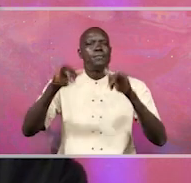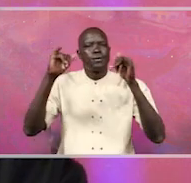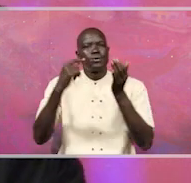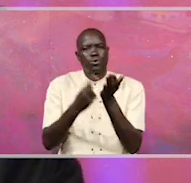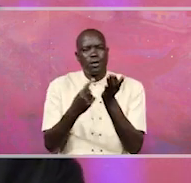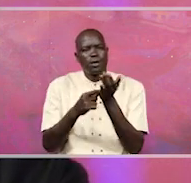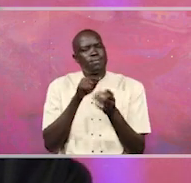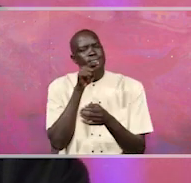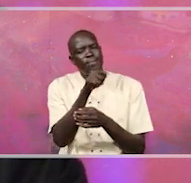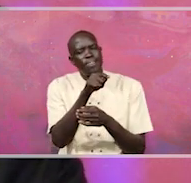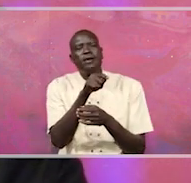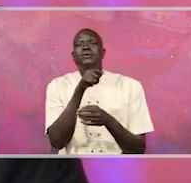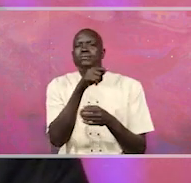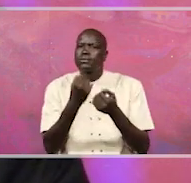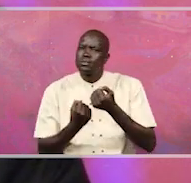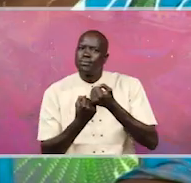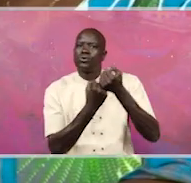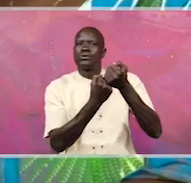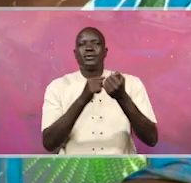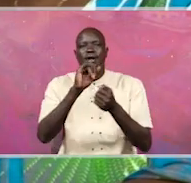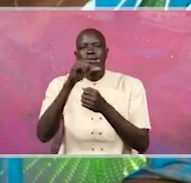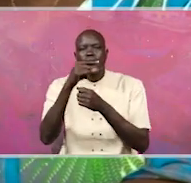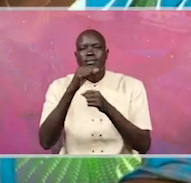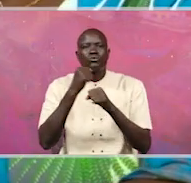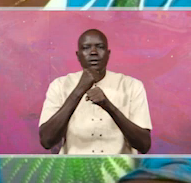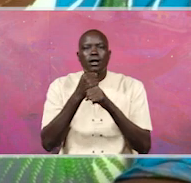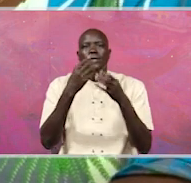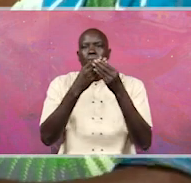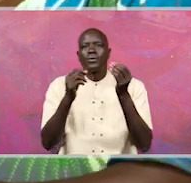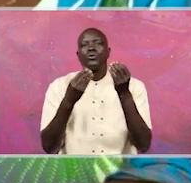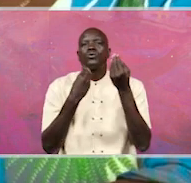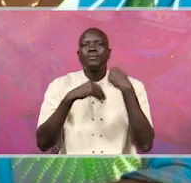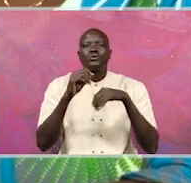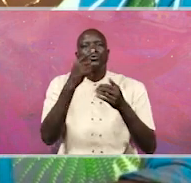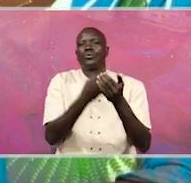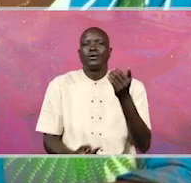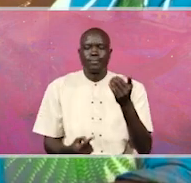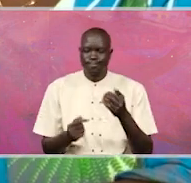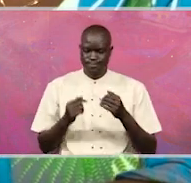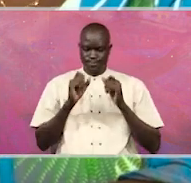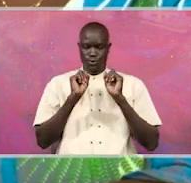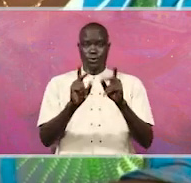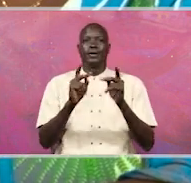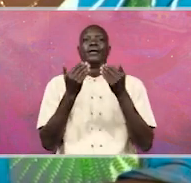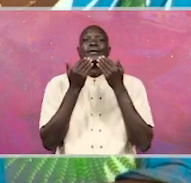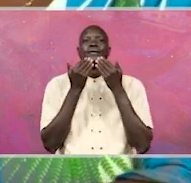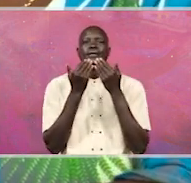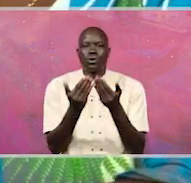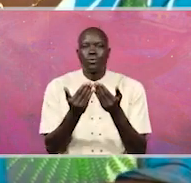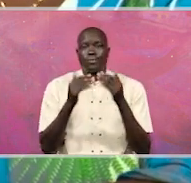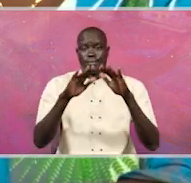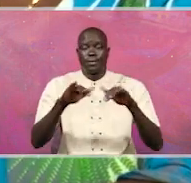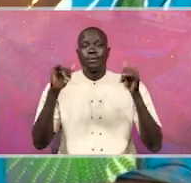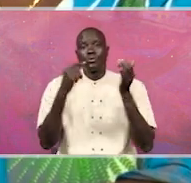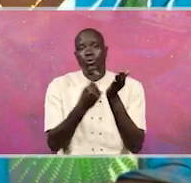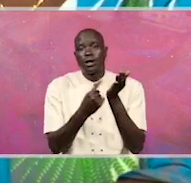doing to support her in her fight against corruption? Well, thank you so much. As the Parliament of Uganda, there